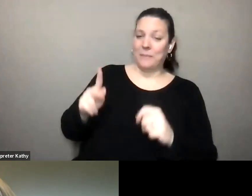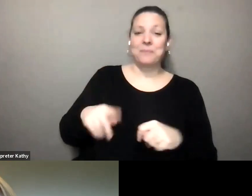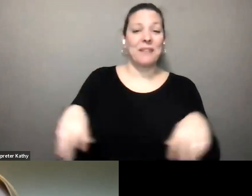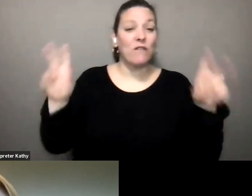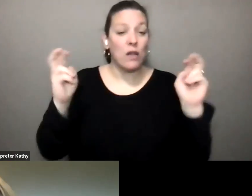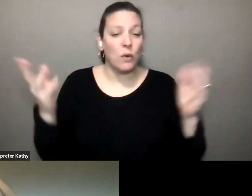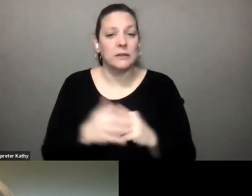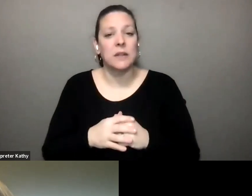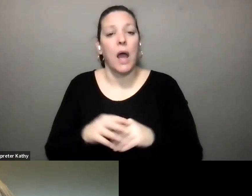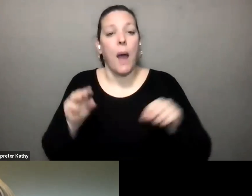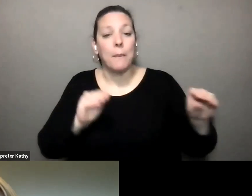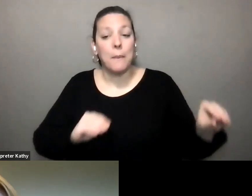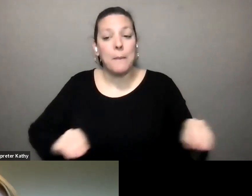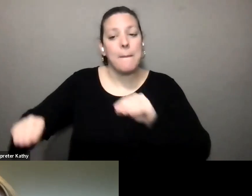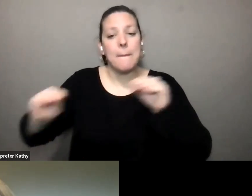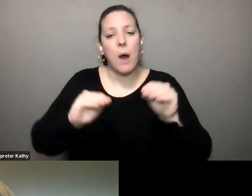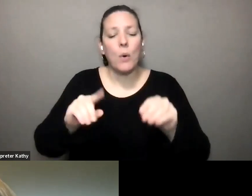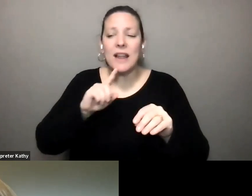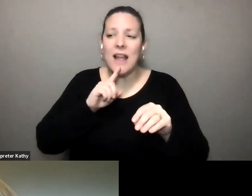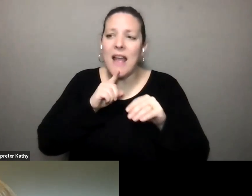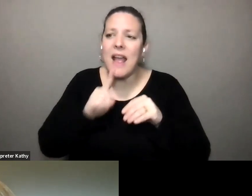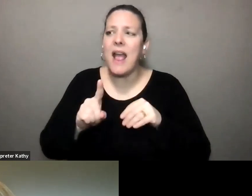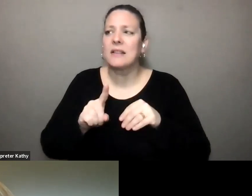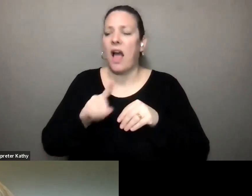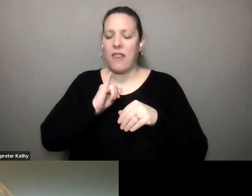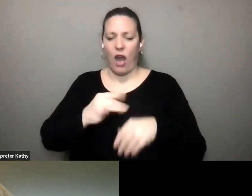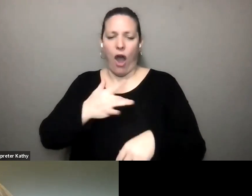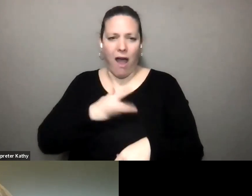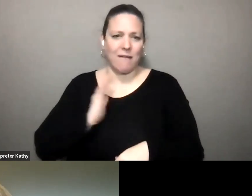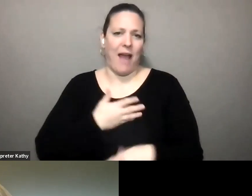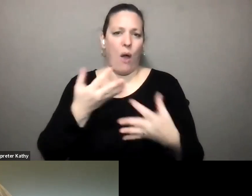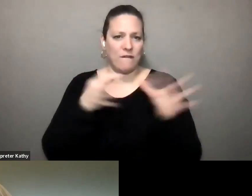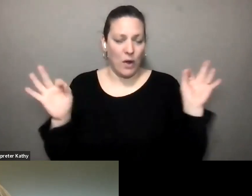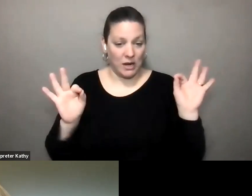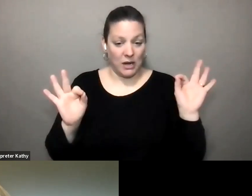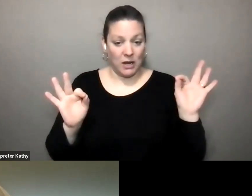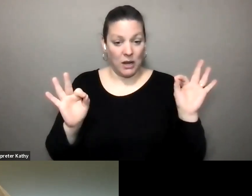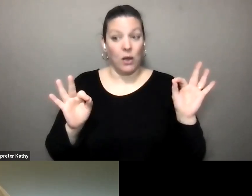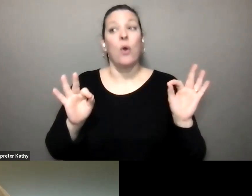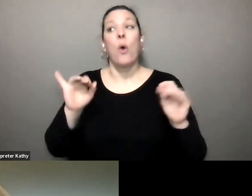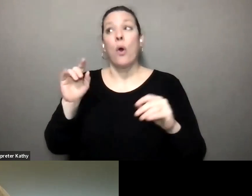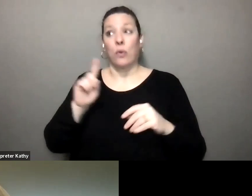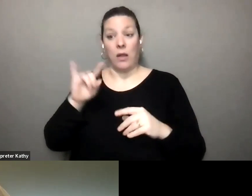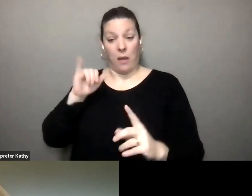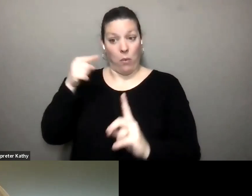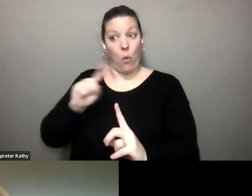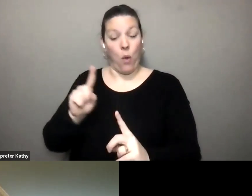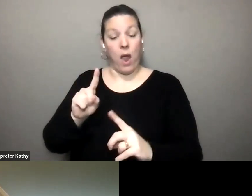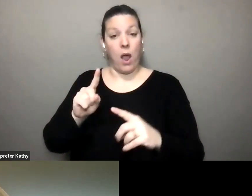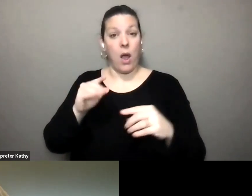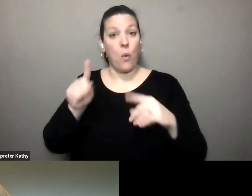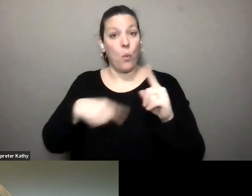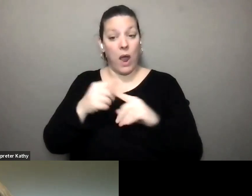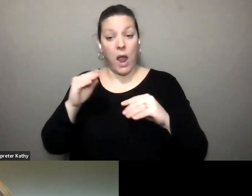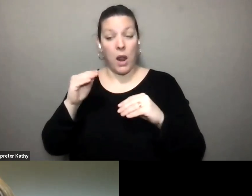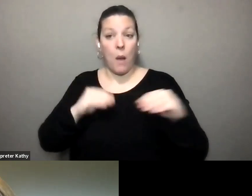is mobility is the essence of our freedom to the extent that mobility is limited for any of us